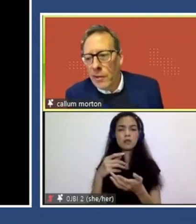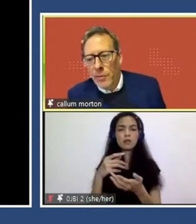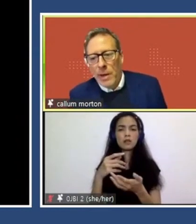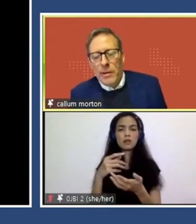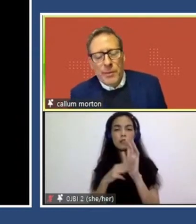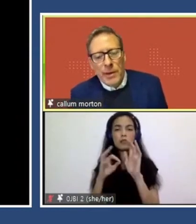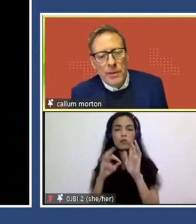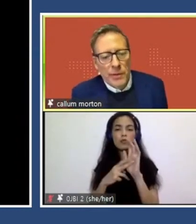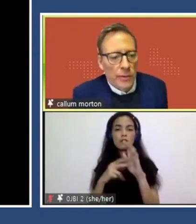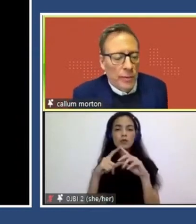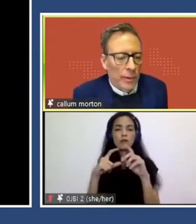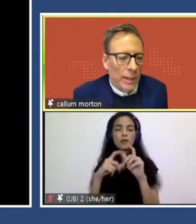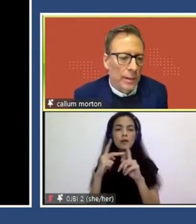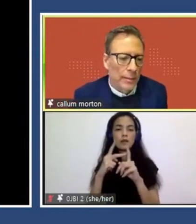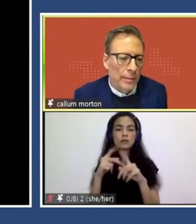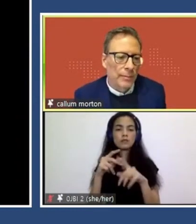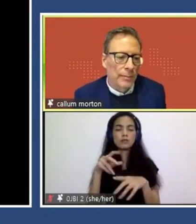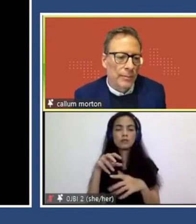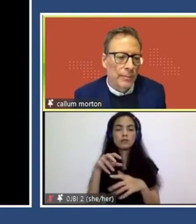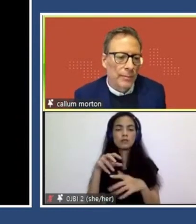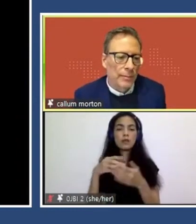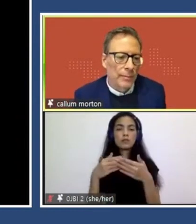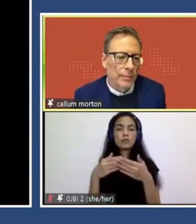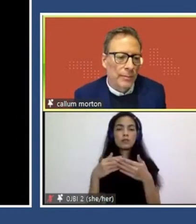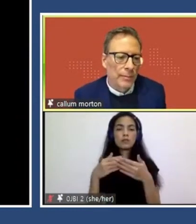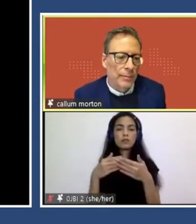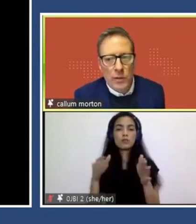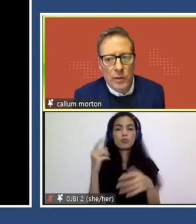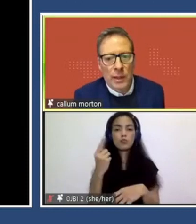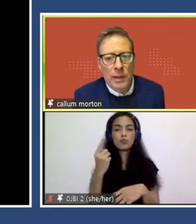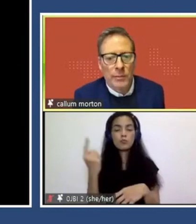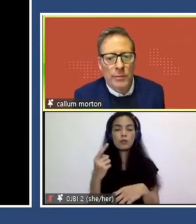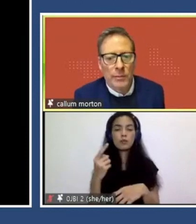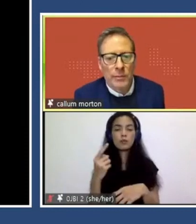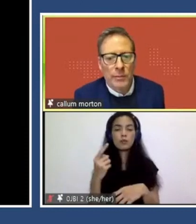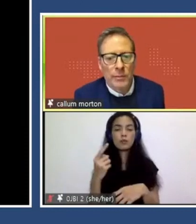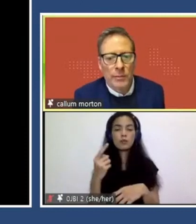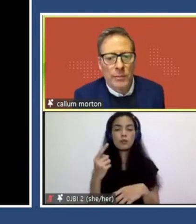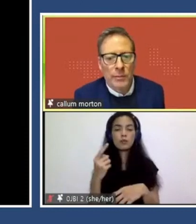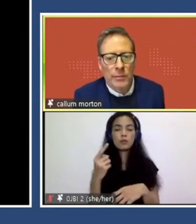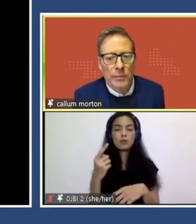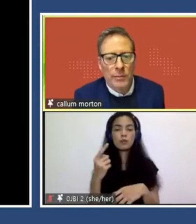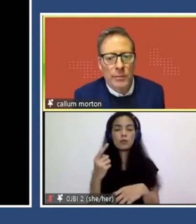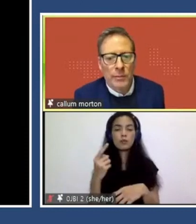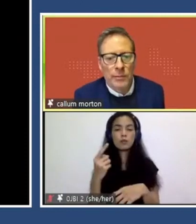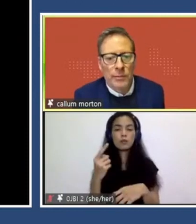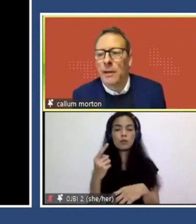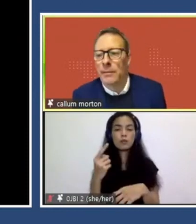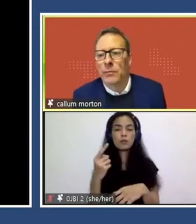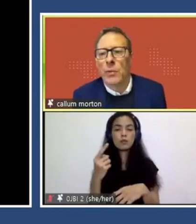constructs social places, spaces to, um, I guess, re-invoke, um, the utopian spirit of